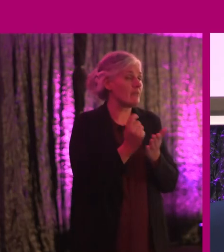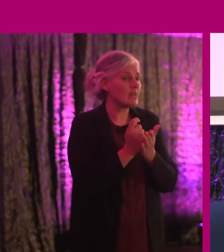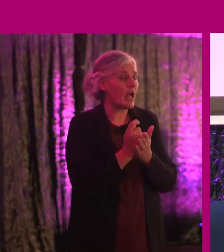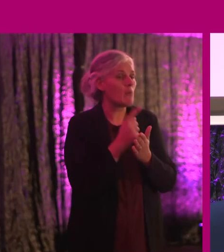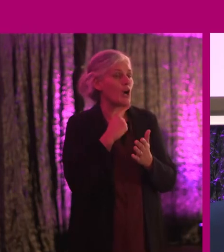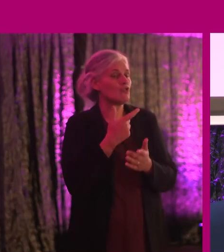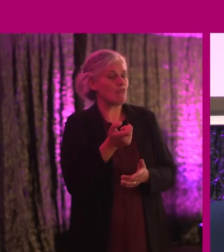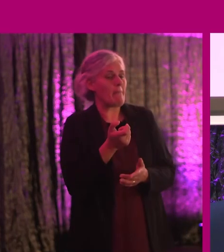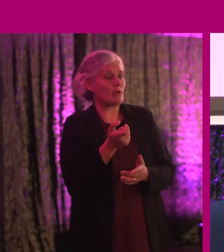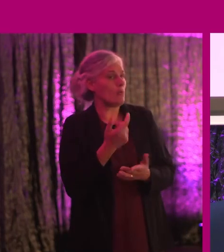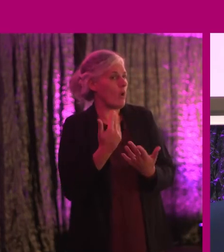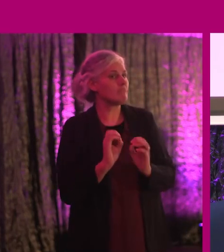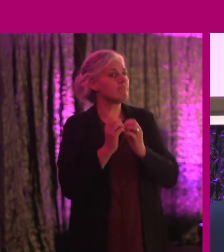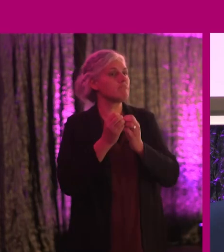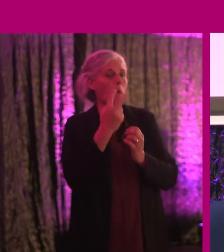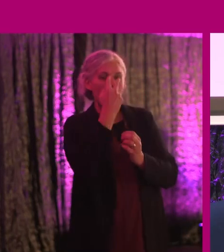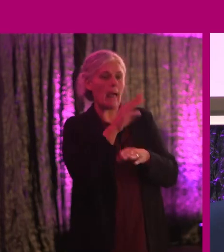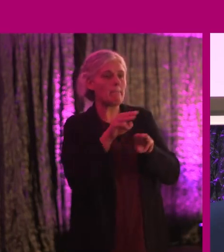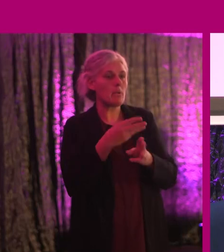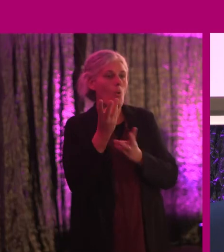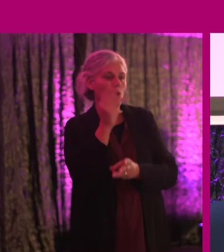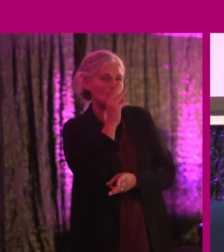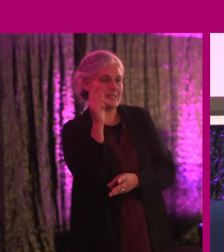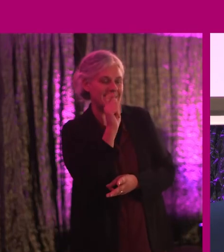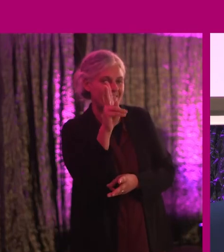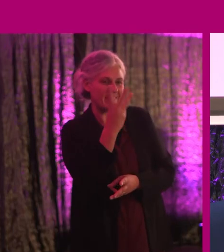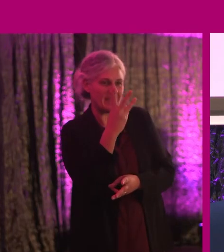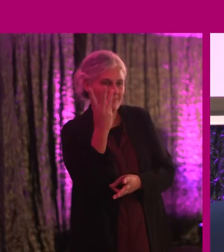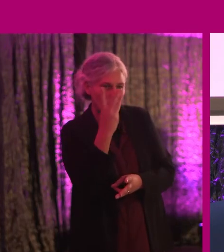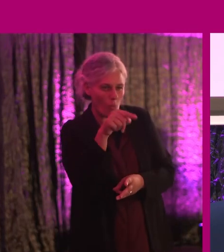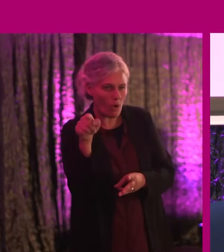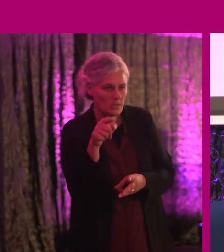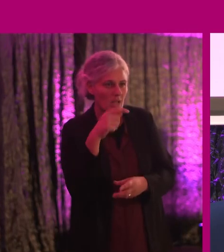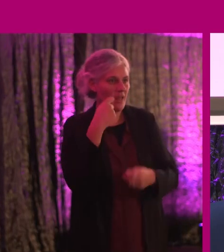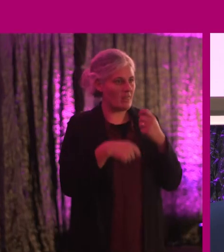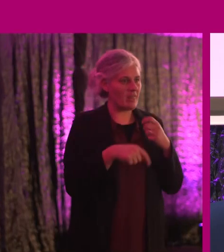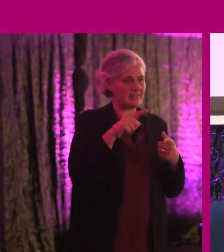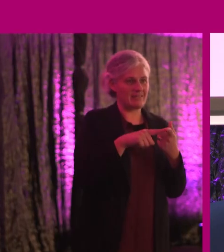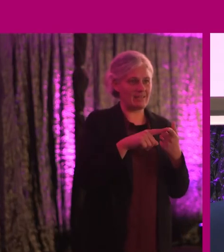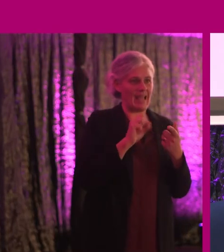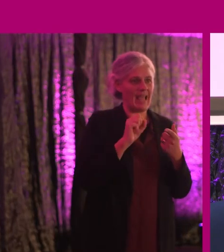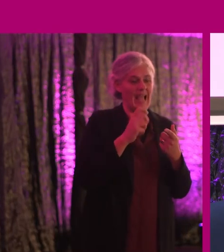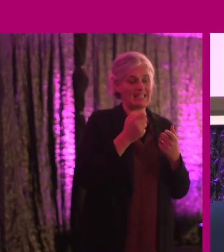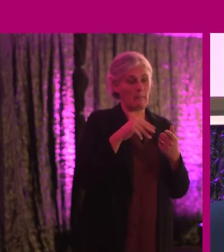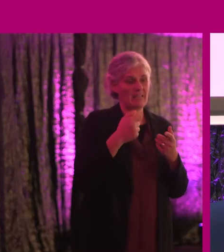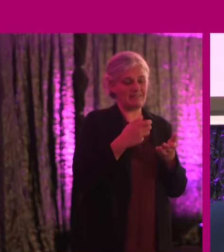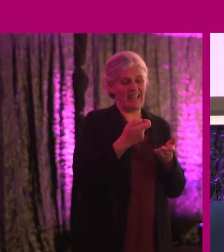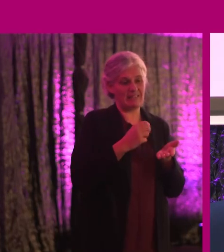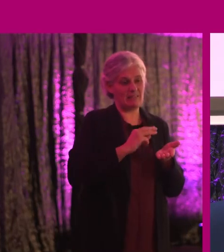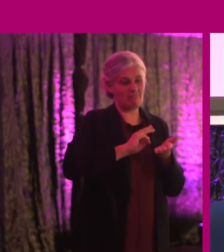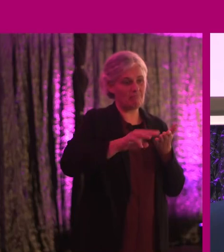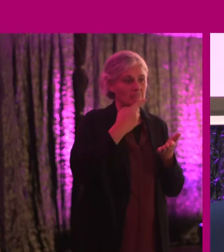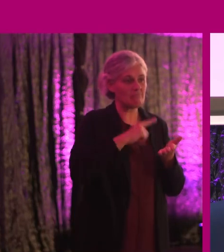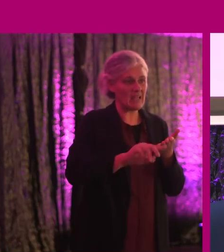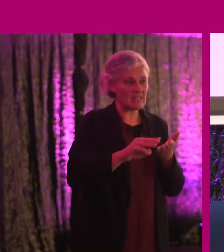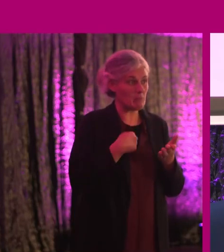but the remote control was designed for blind people watching TV. Bit of an oxymoron, get it. But still, SMS texting for deaf people and yet we